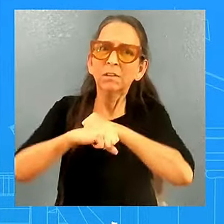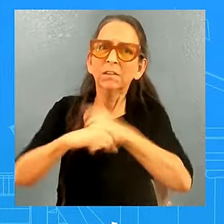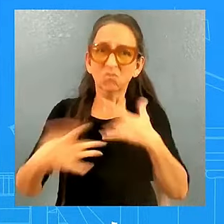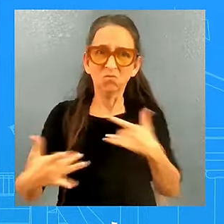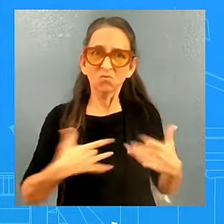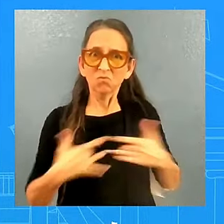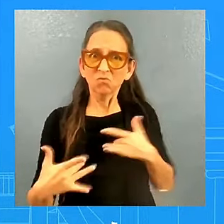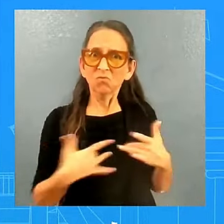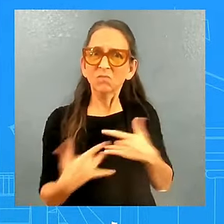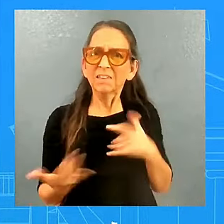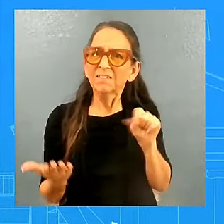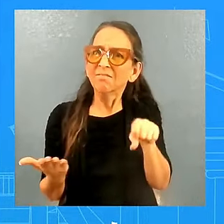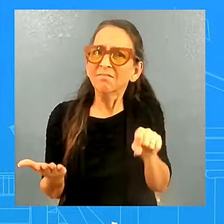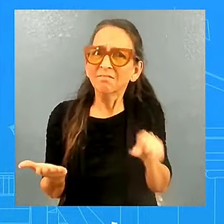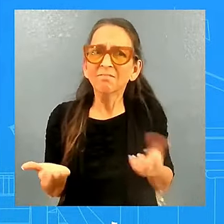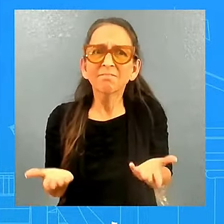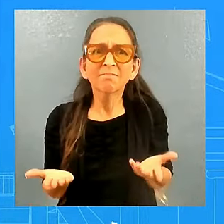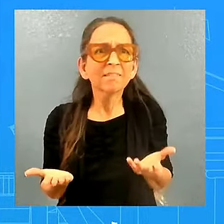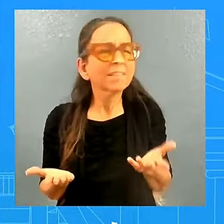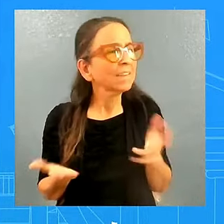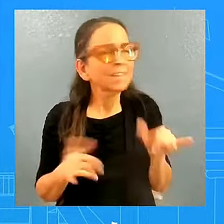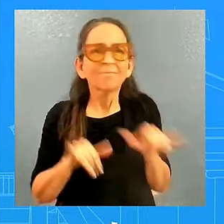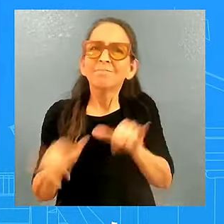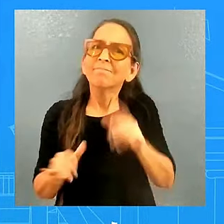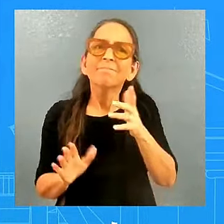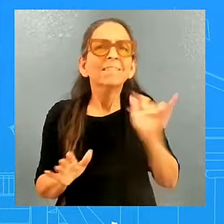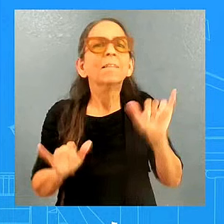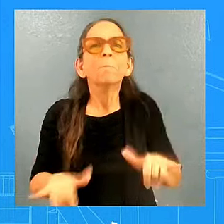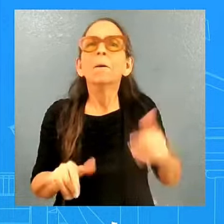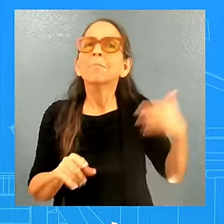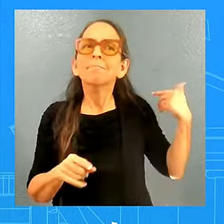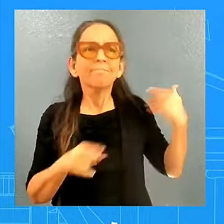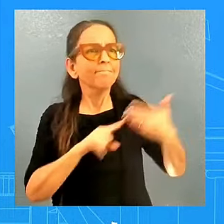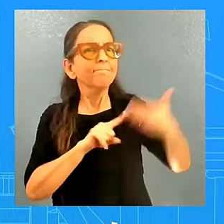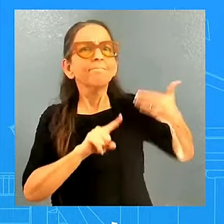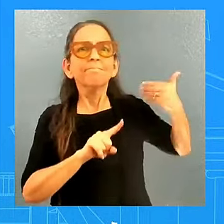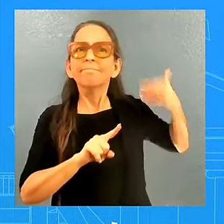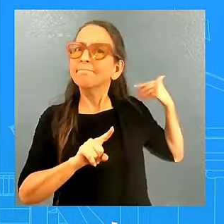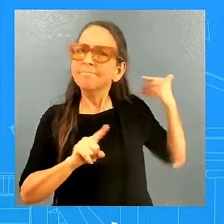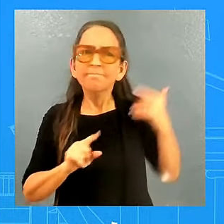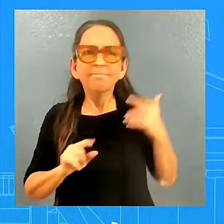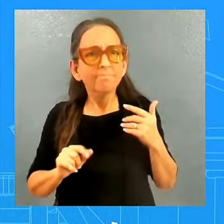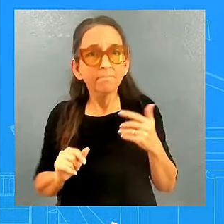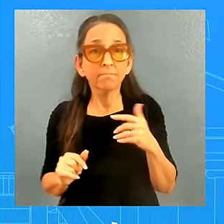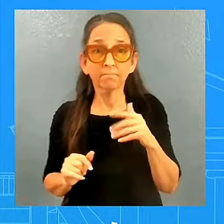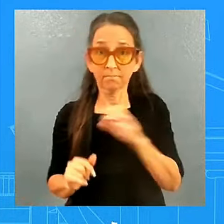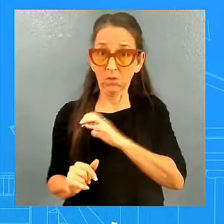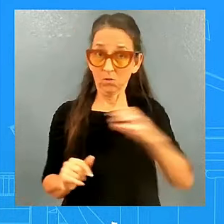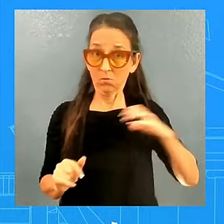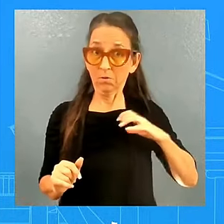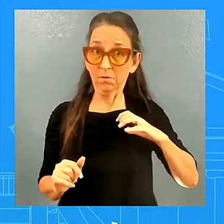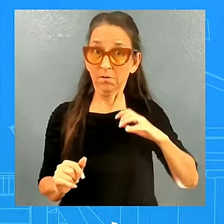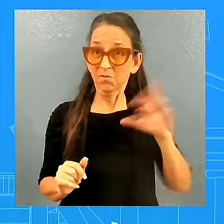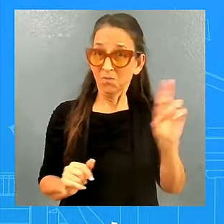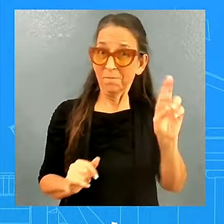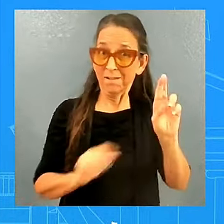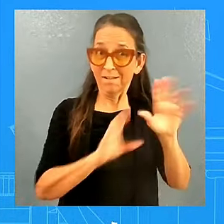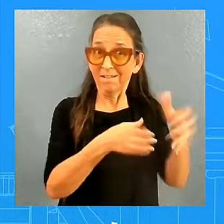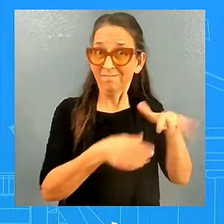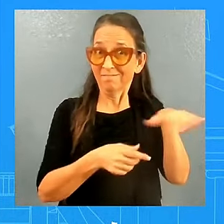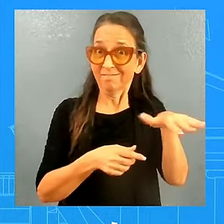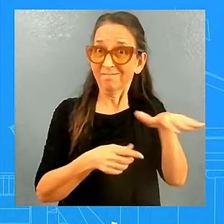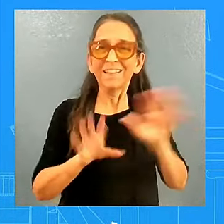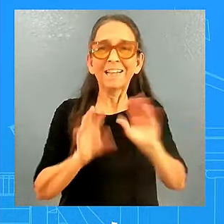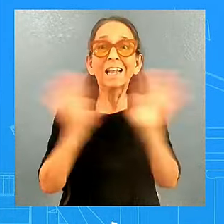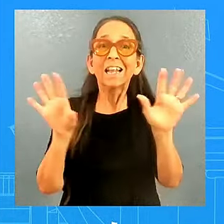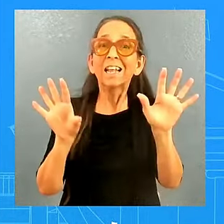that post-election. And they've, Republicans in Congress have made themselves very, very clear. And so we're going to do